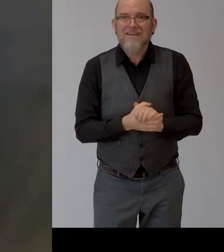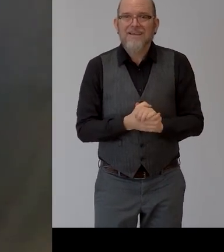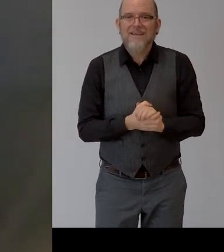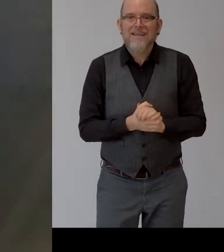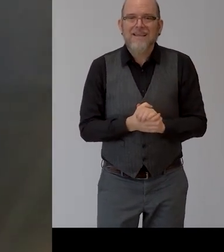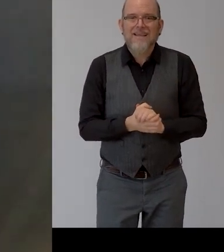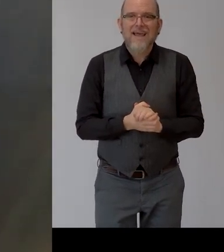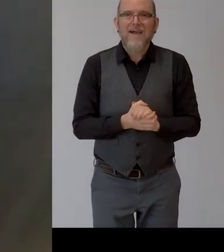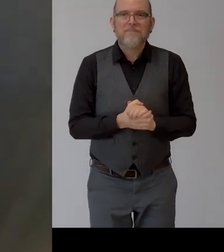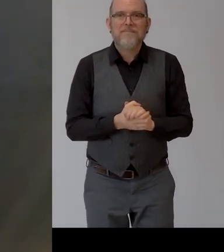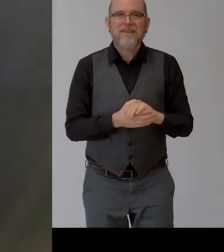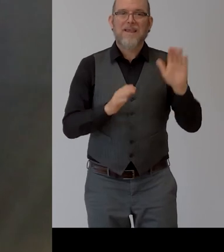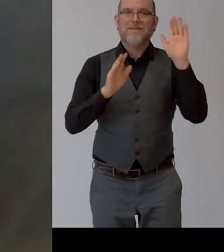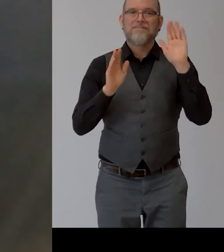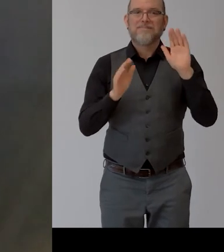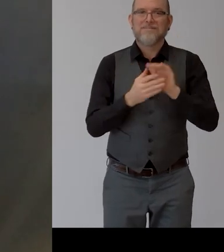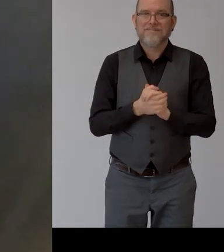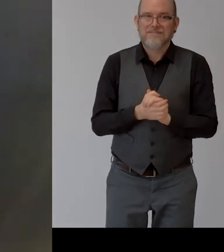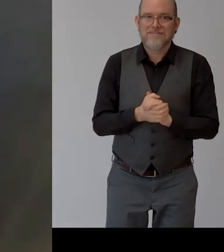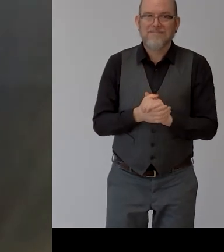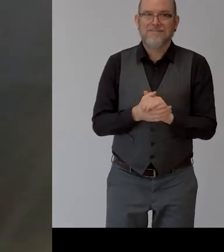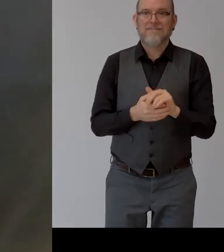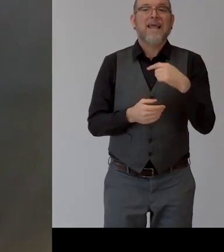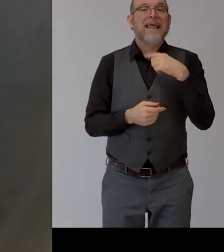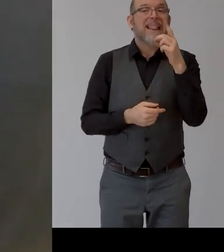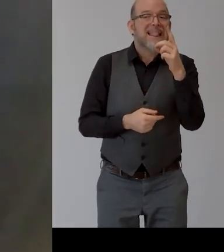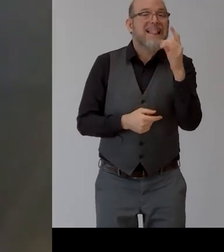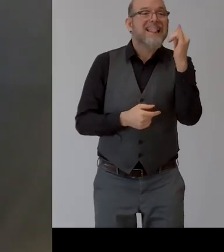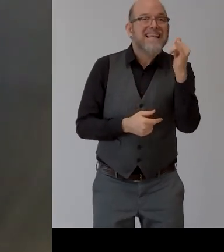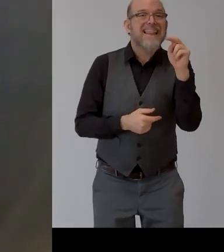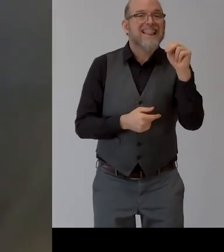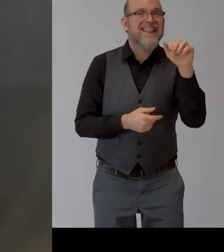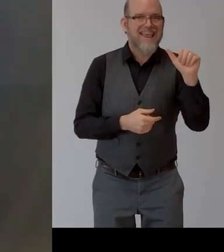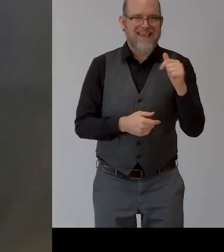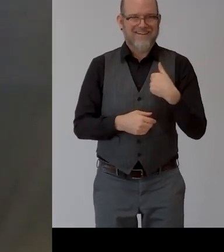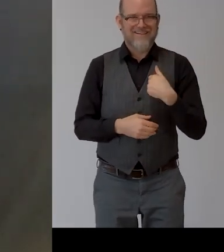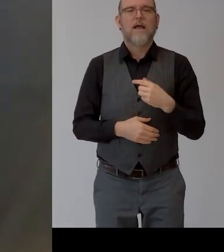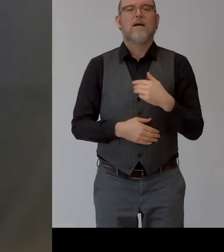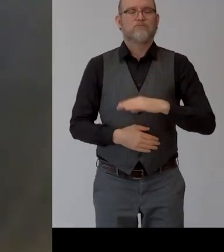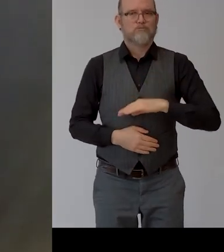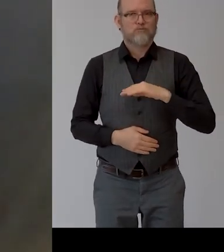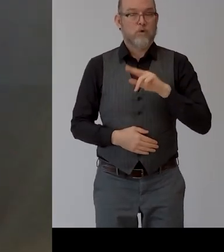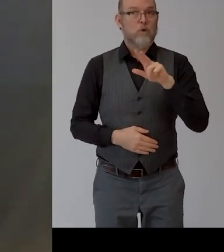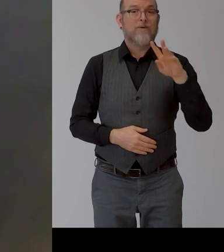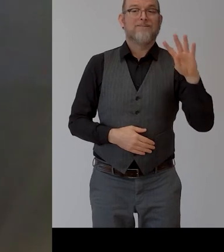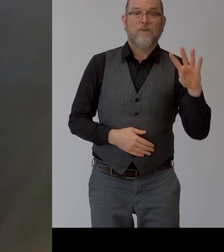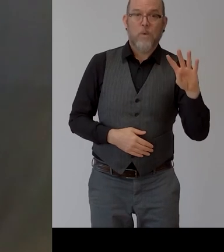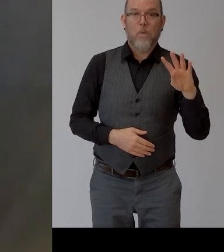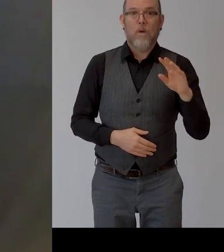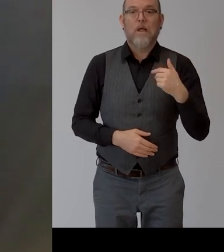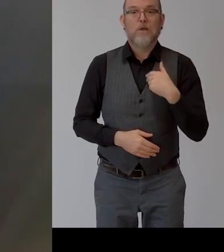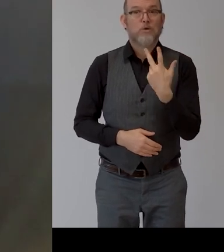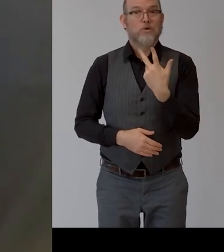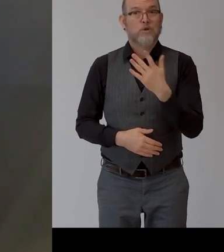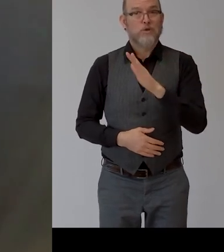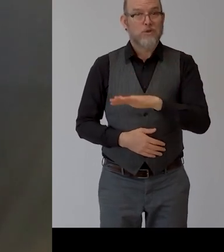i'm 34 years old i have two sweet children a boy who is two years old and a girl who's